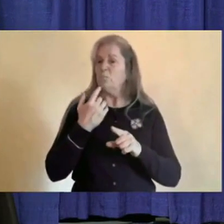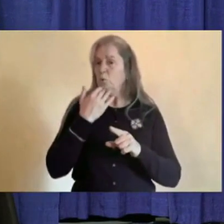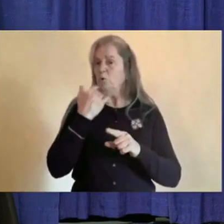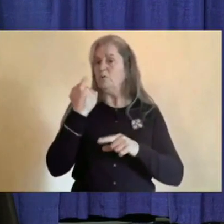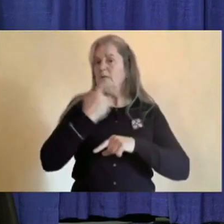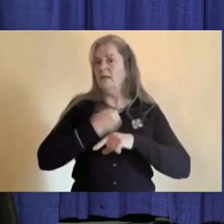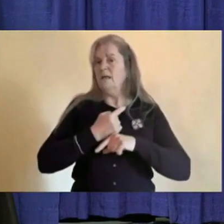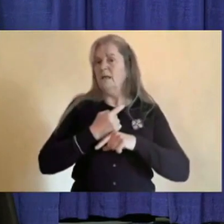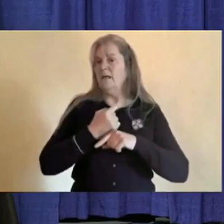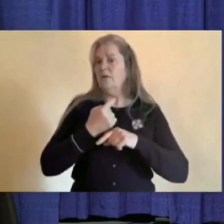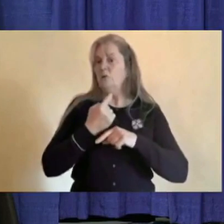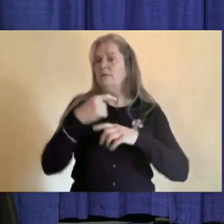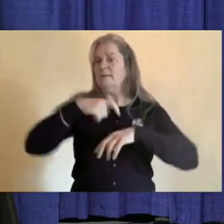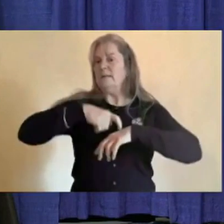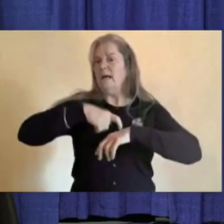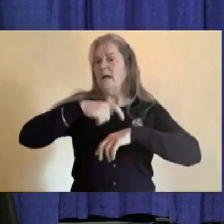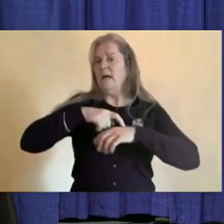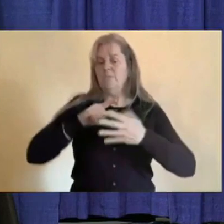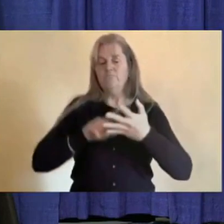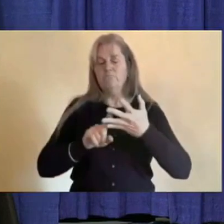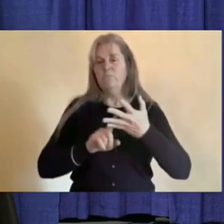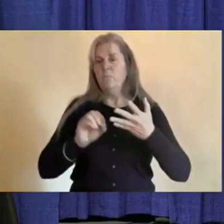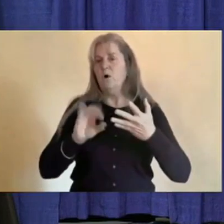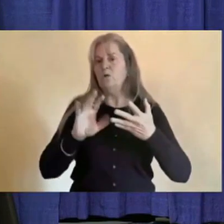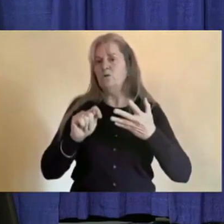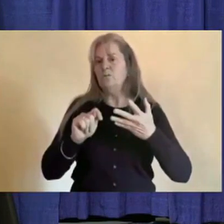Thank you. We'll move now to Haley, Yukon News.